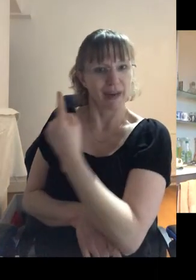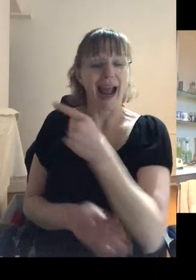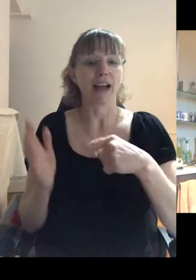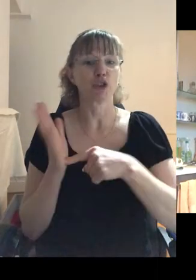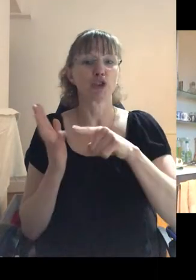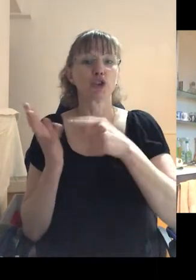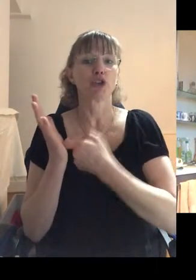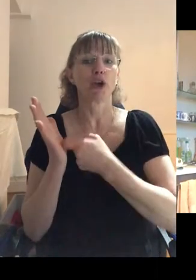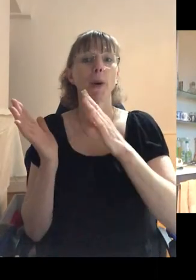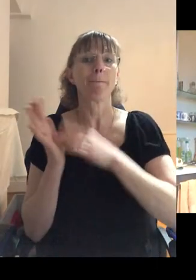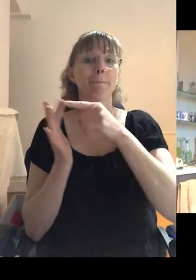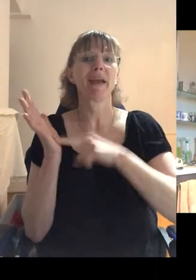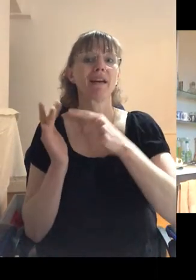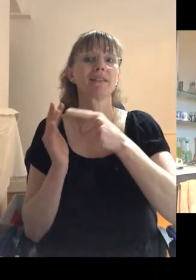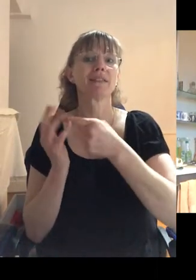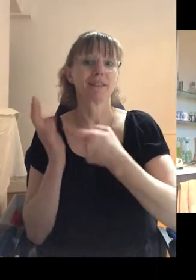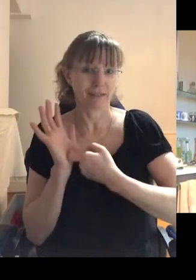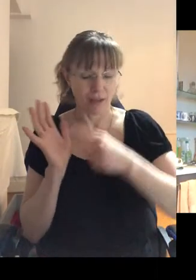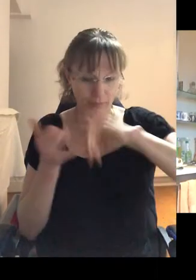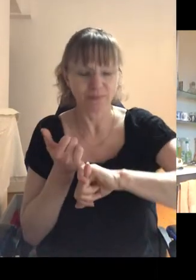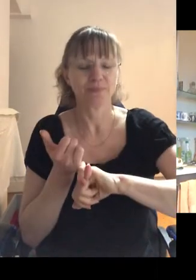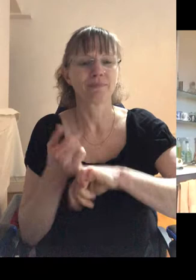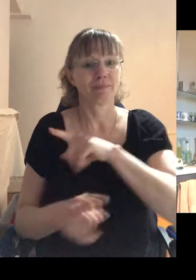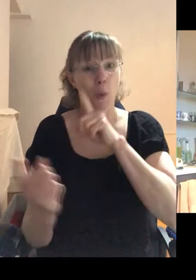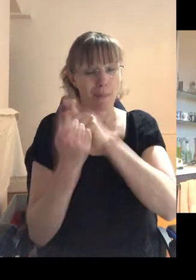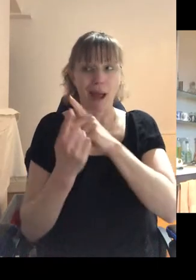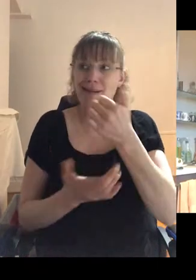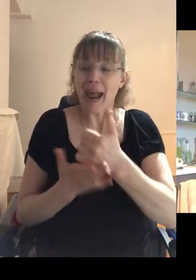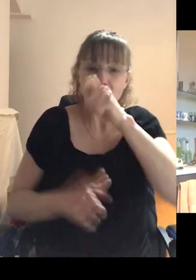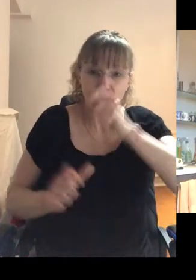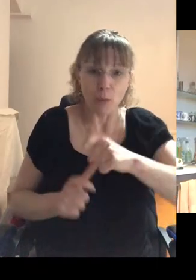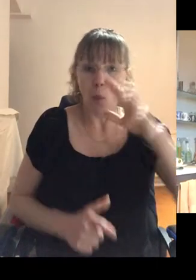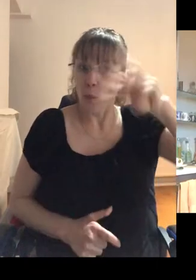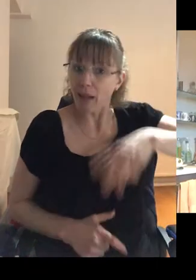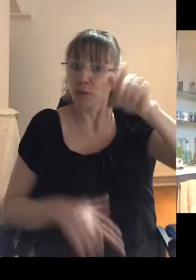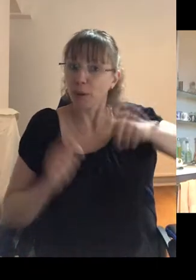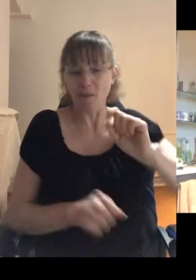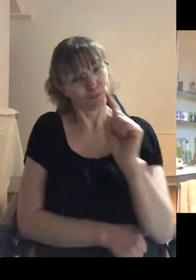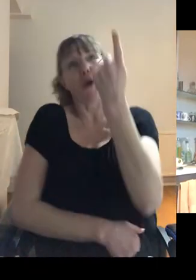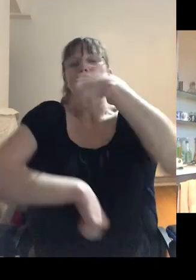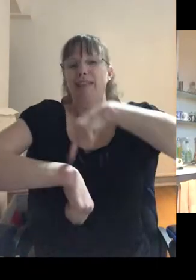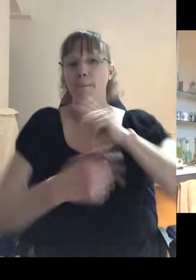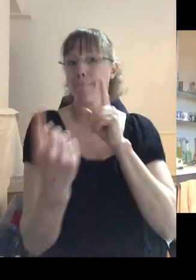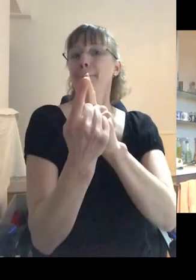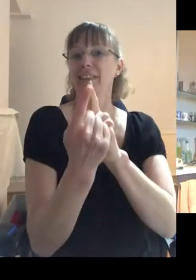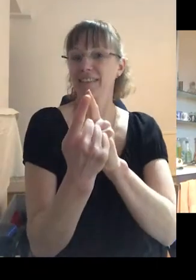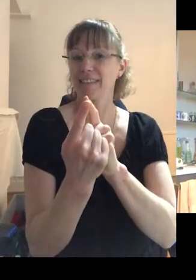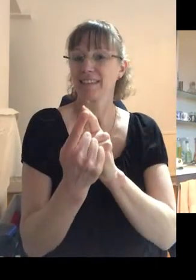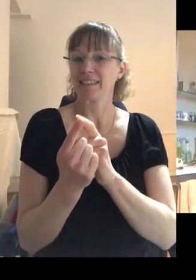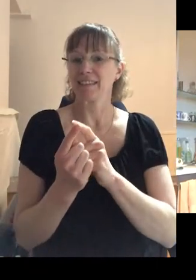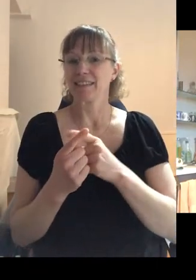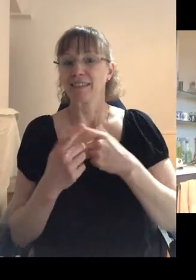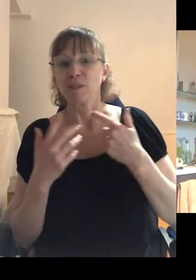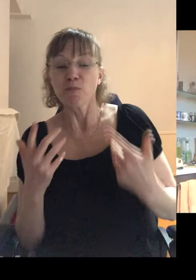Terminus, uh, and I met gay people, gay Welsh people for the first time. Um, um, and it was,